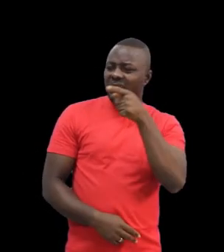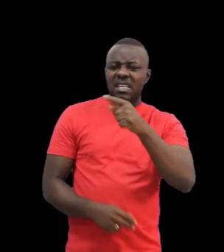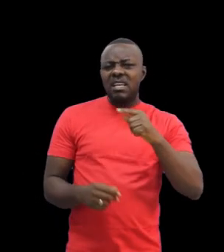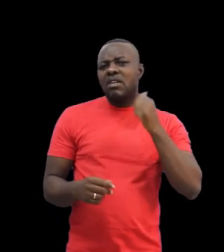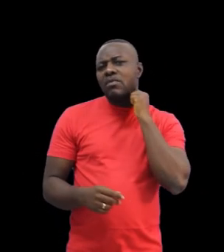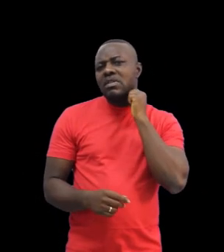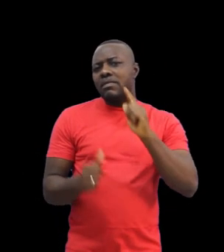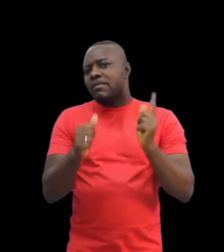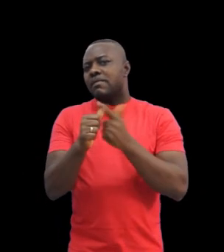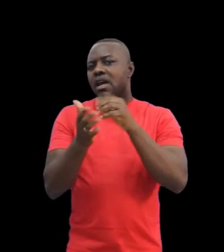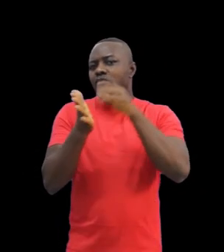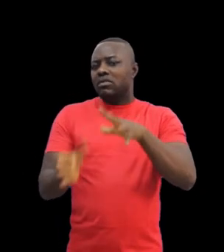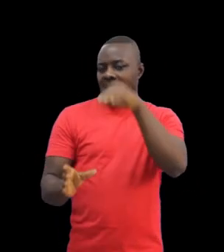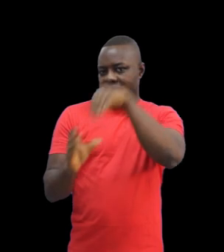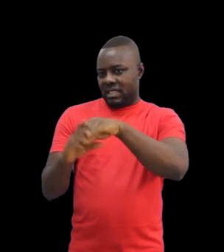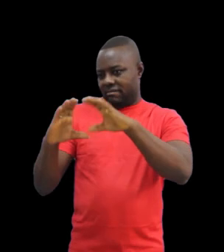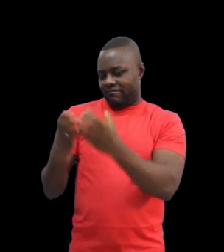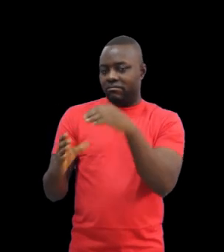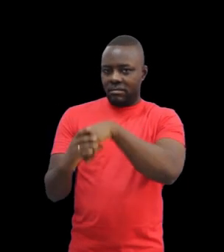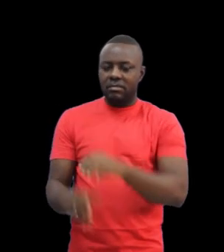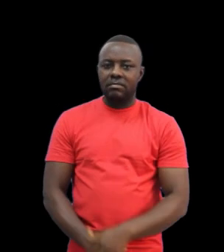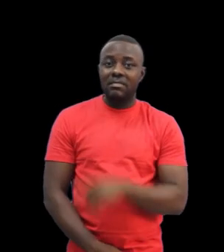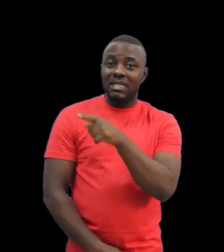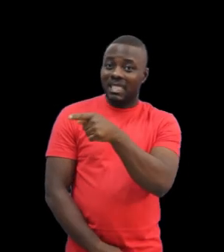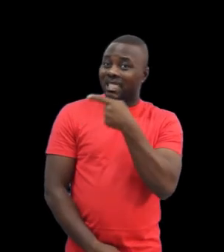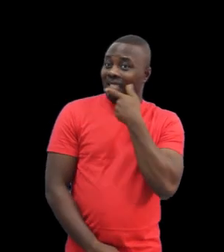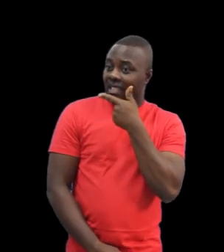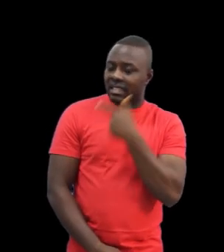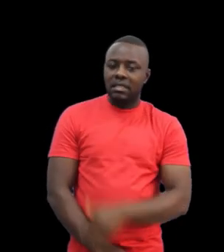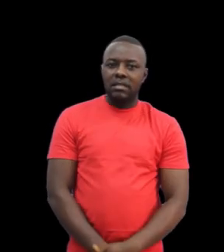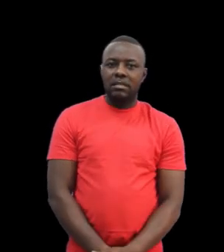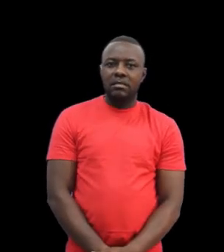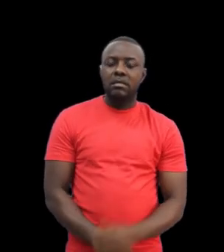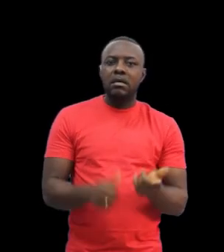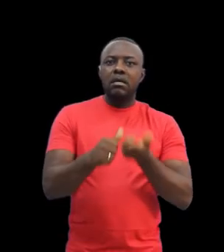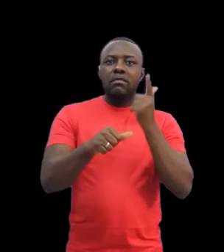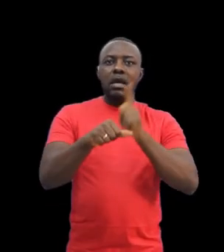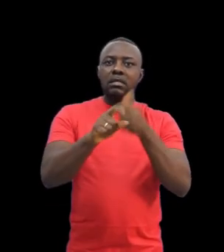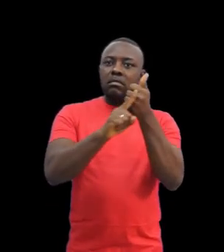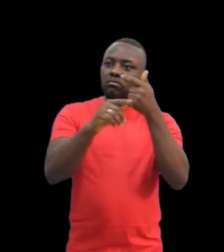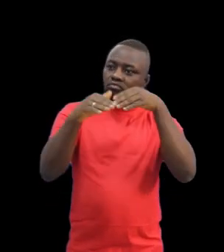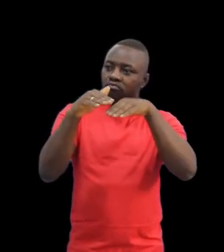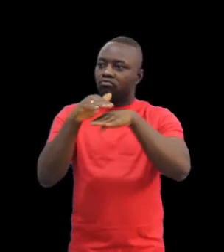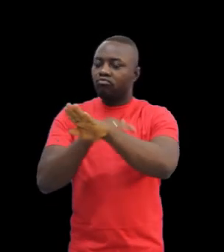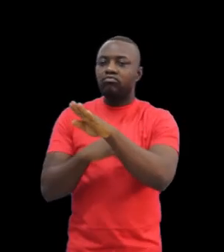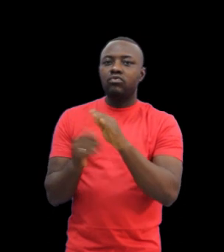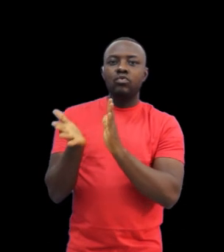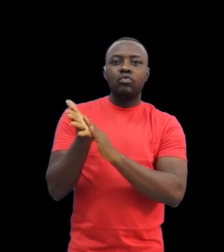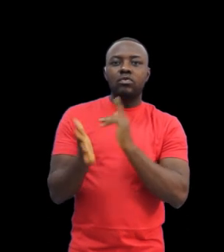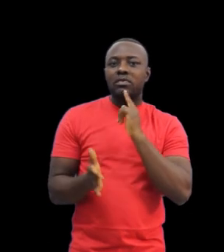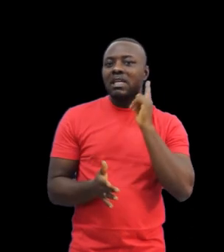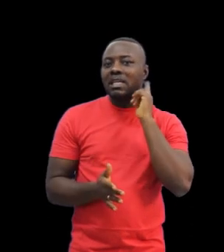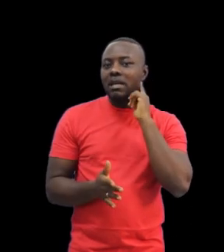One of Foster's first students in Ghana recounts that, The first time I went to the school, Ghana Mission School for the Deaf,